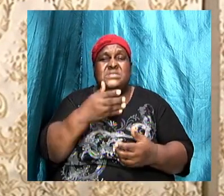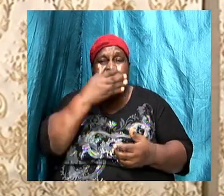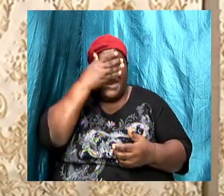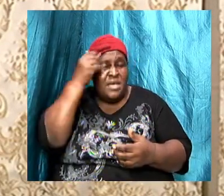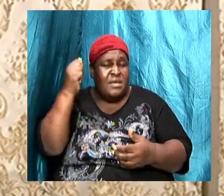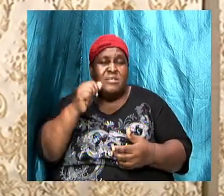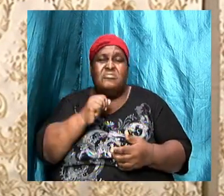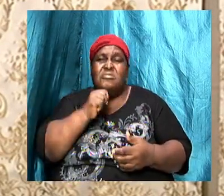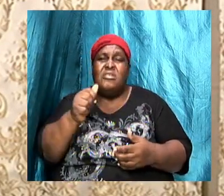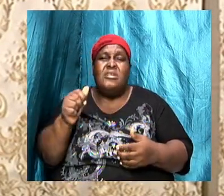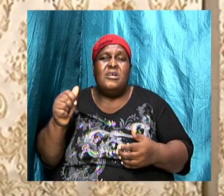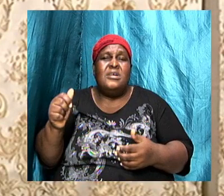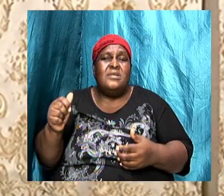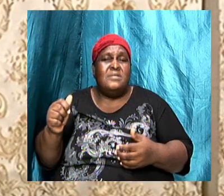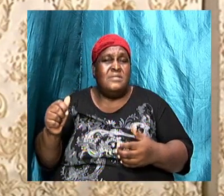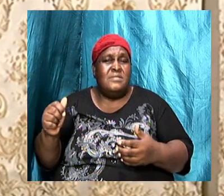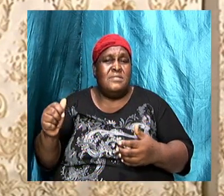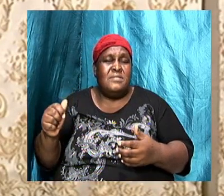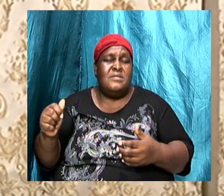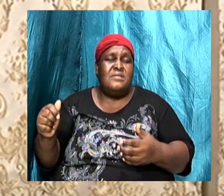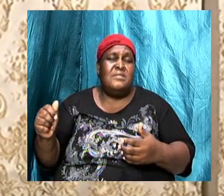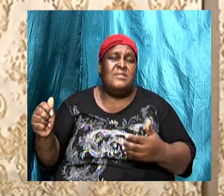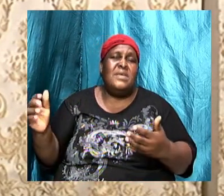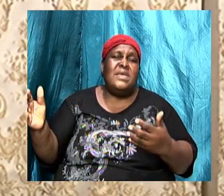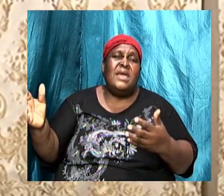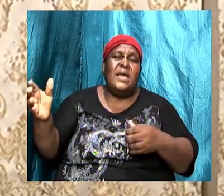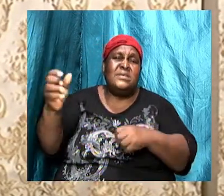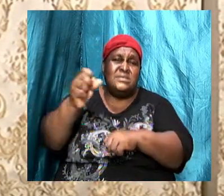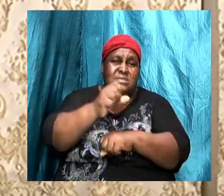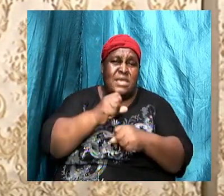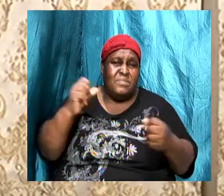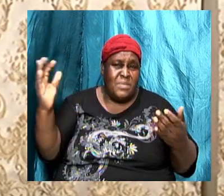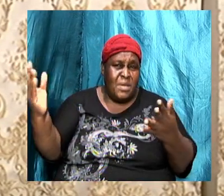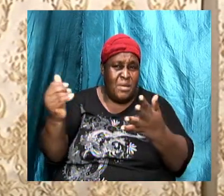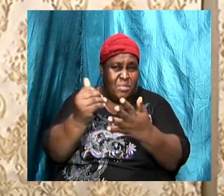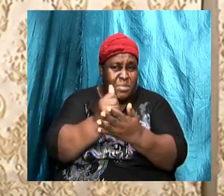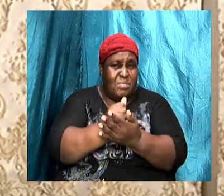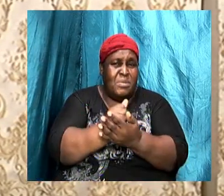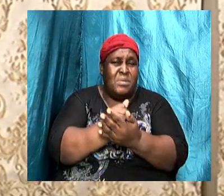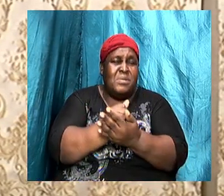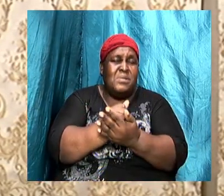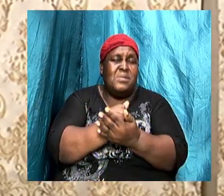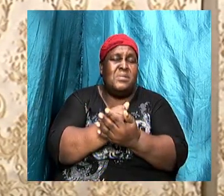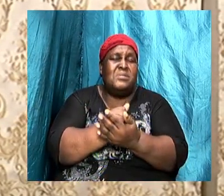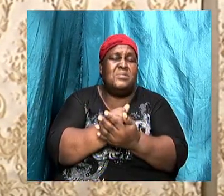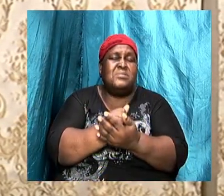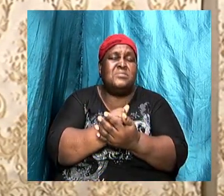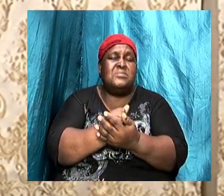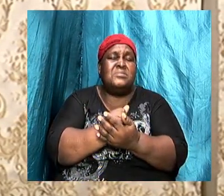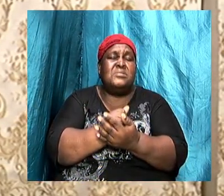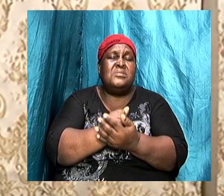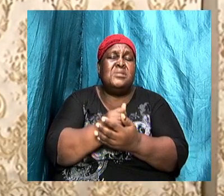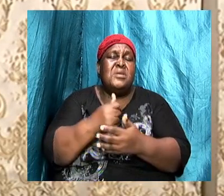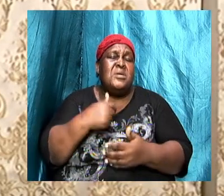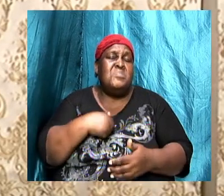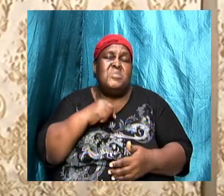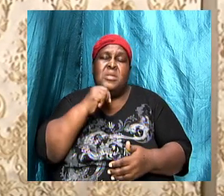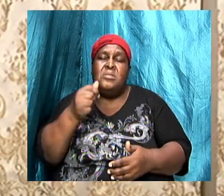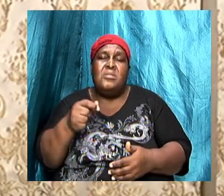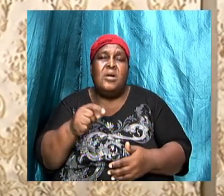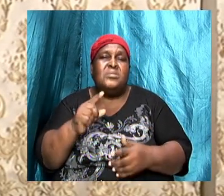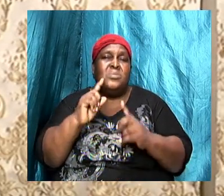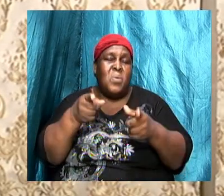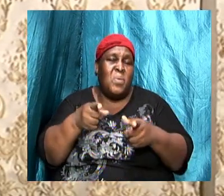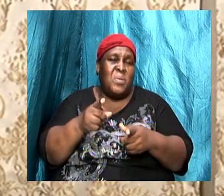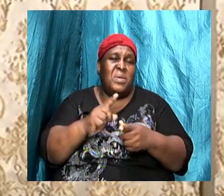those who decide that I'll never go back into a building to assemble with anybody, my church is my laptop.